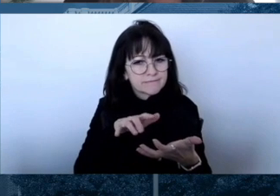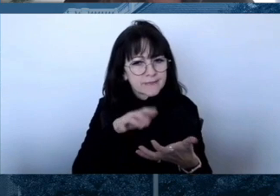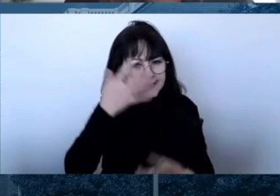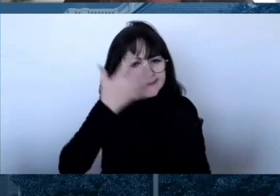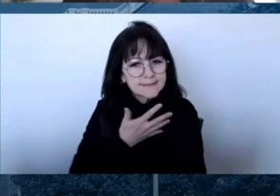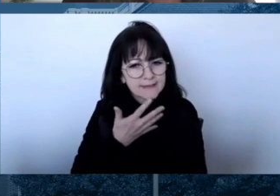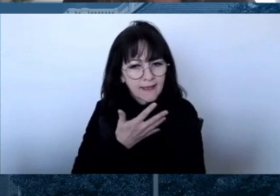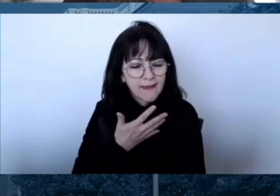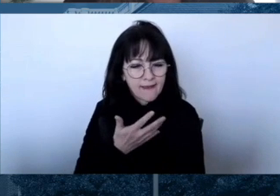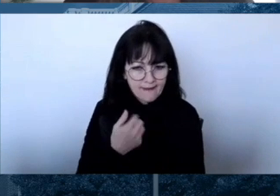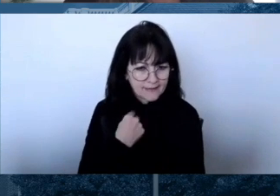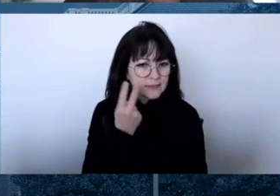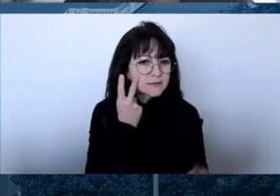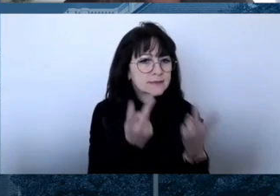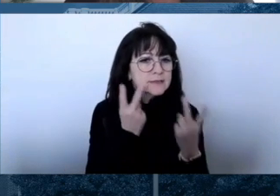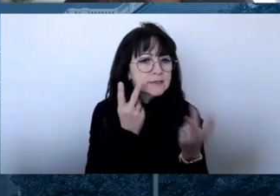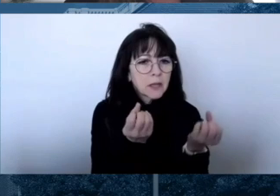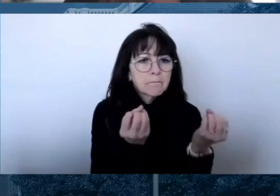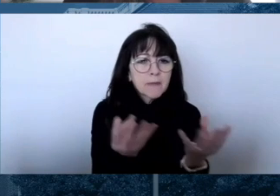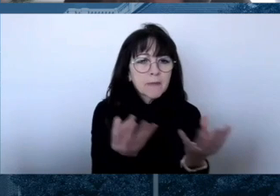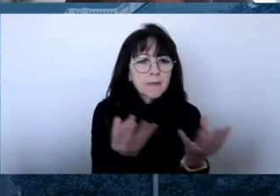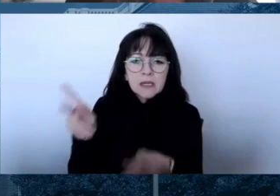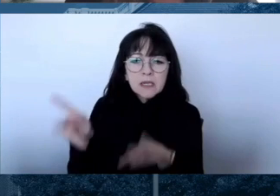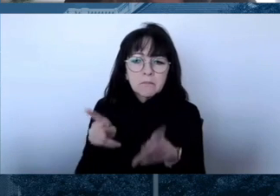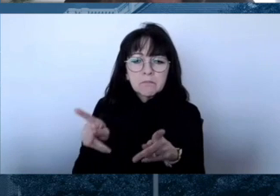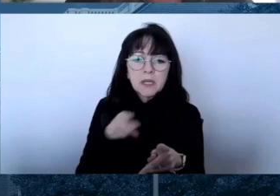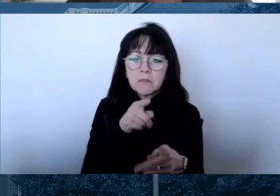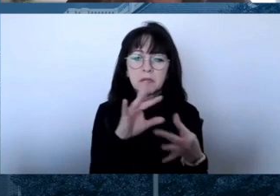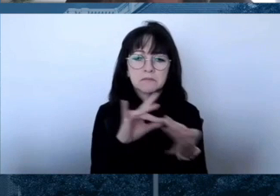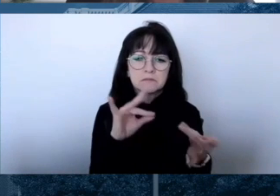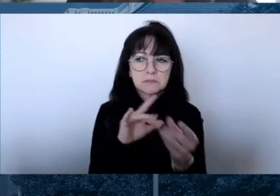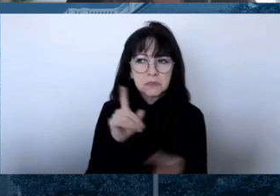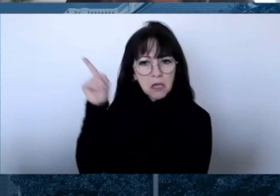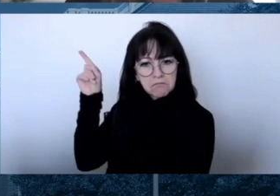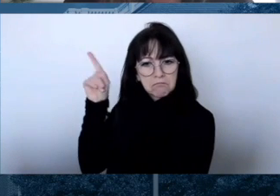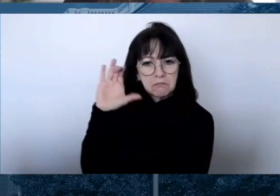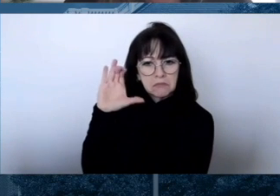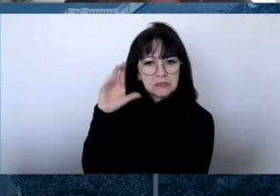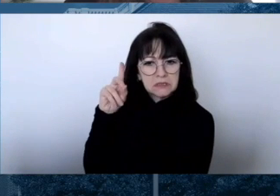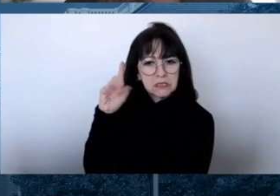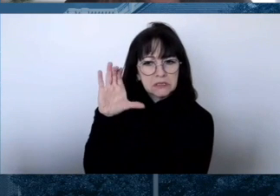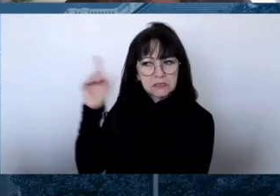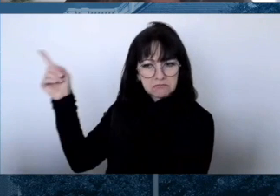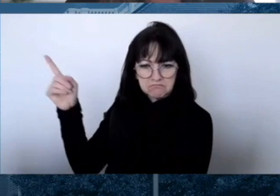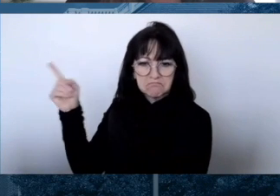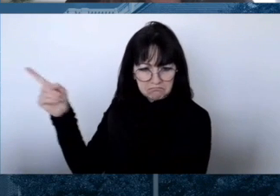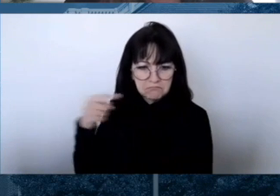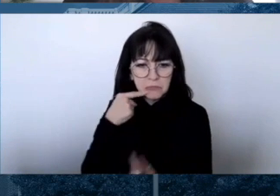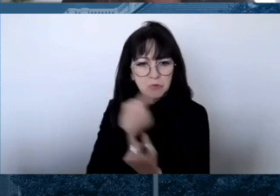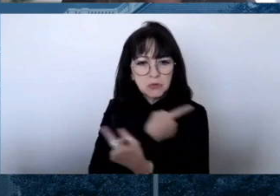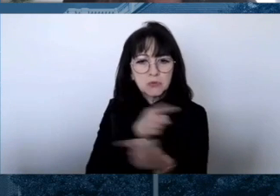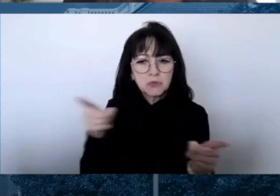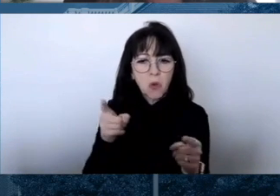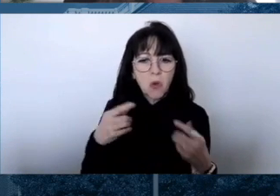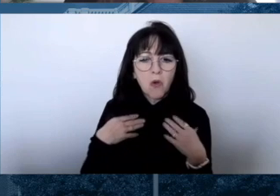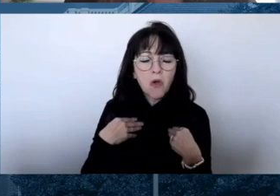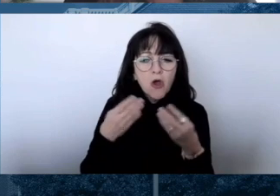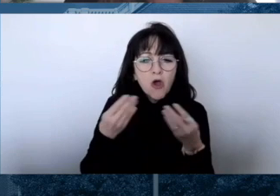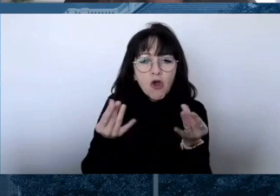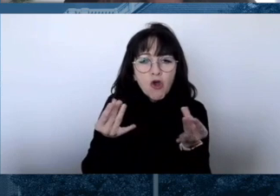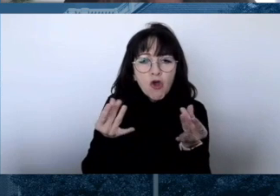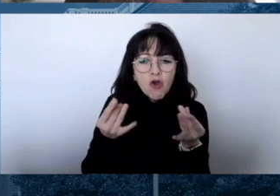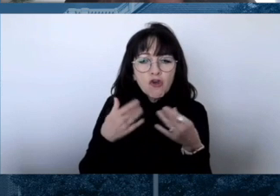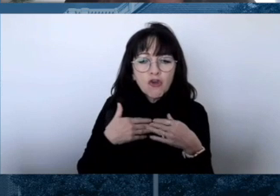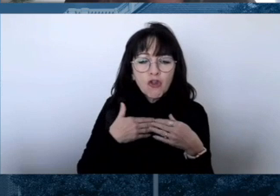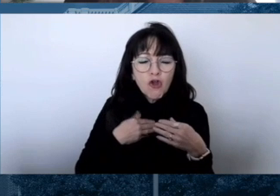people that they say the CDC says that cloth masks are useless. But